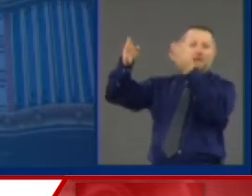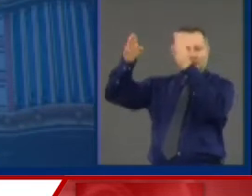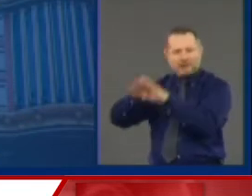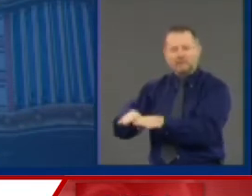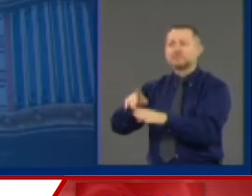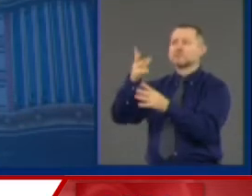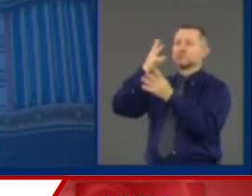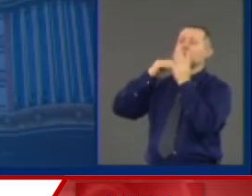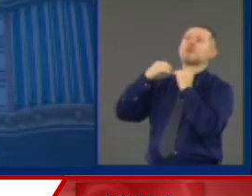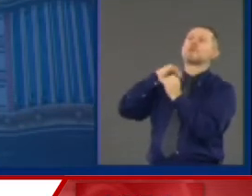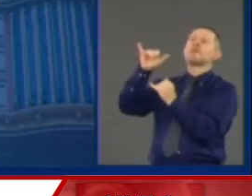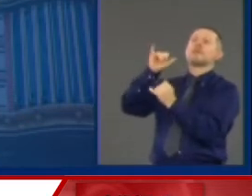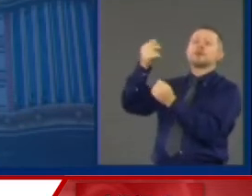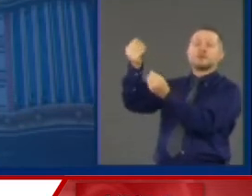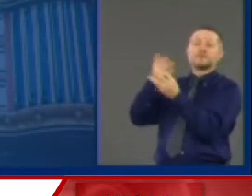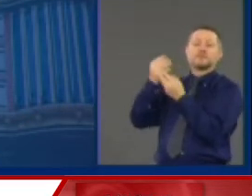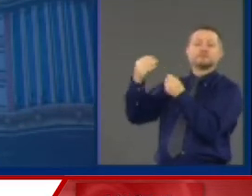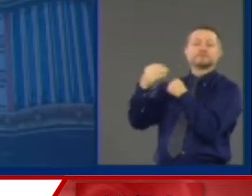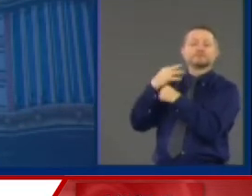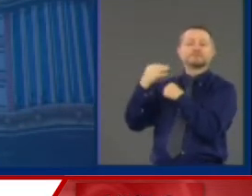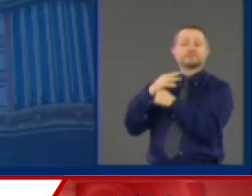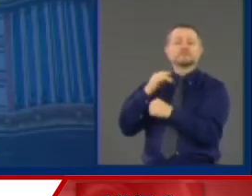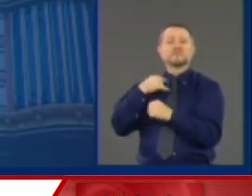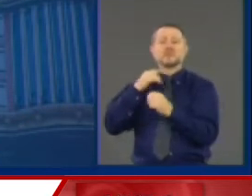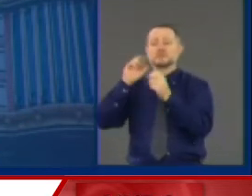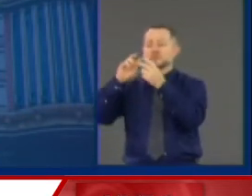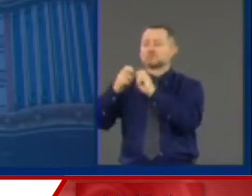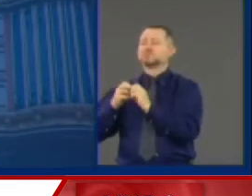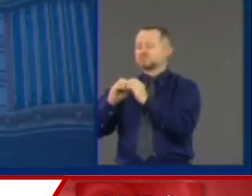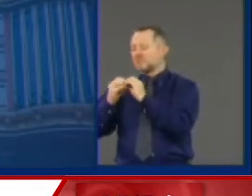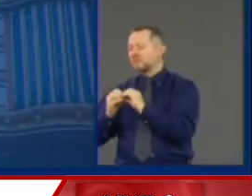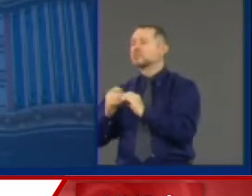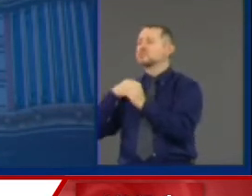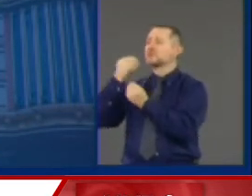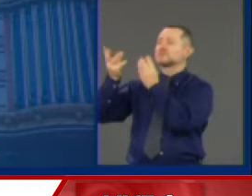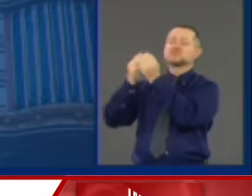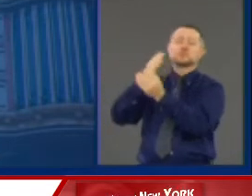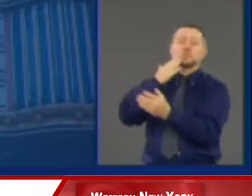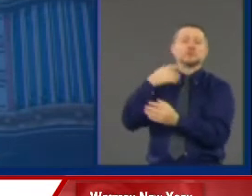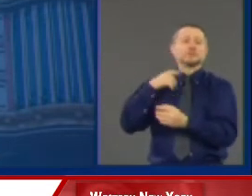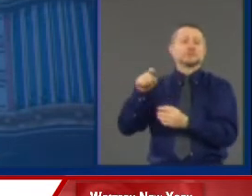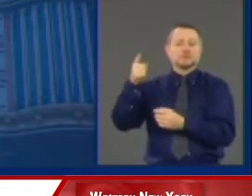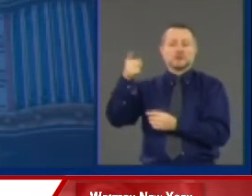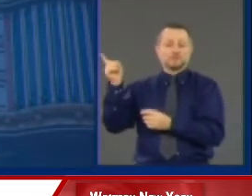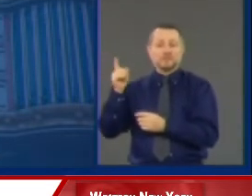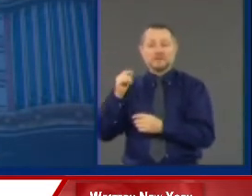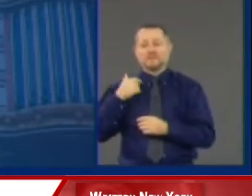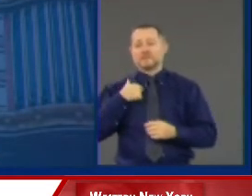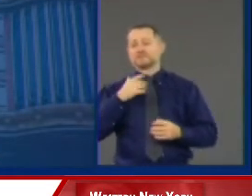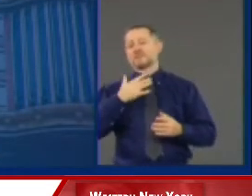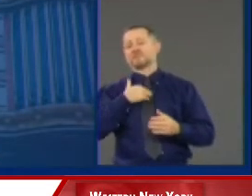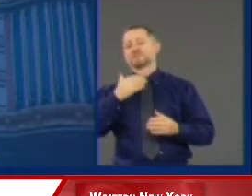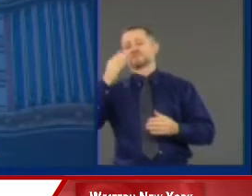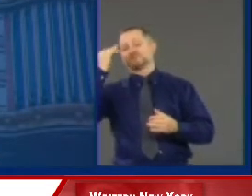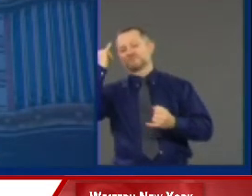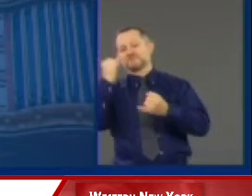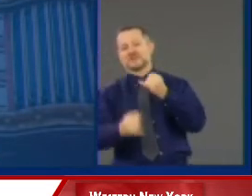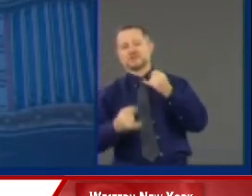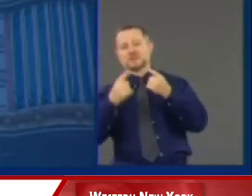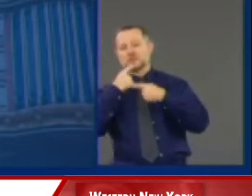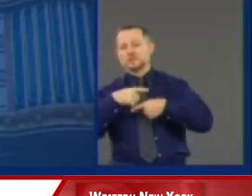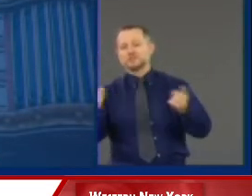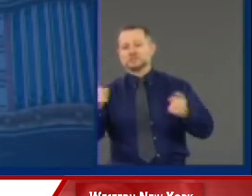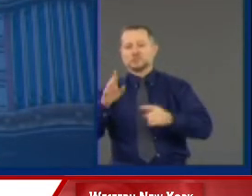they're looking at it now. We want to make sure they get the latest data. We'll have a final announcement later this